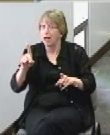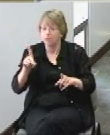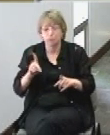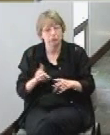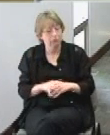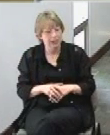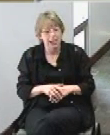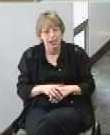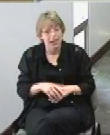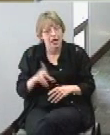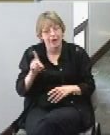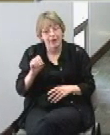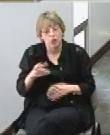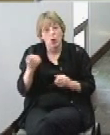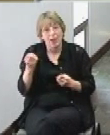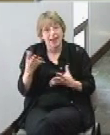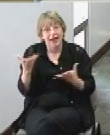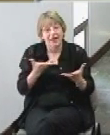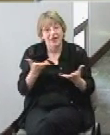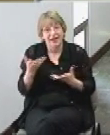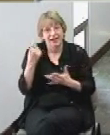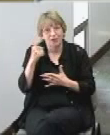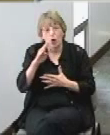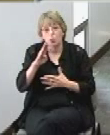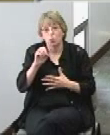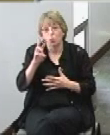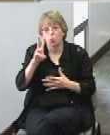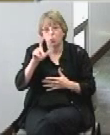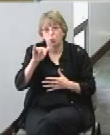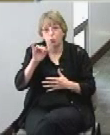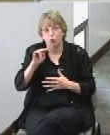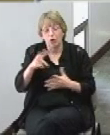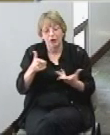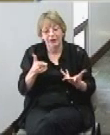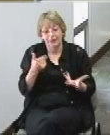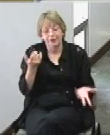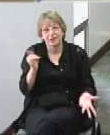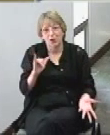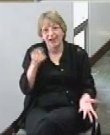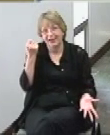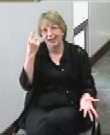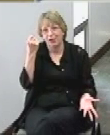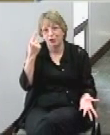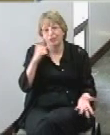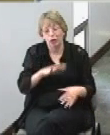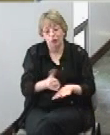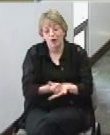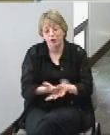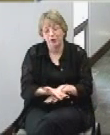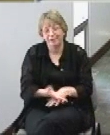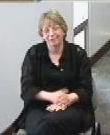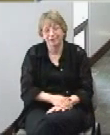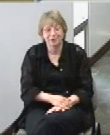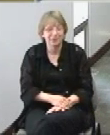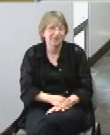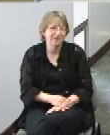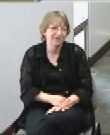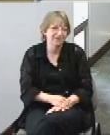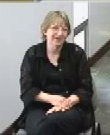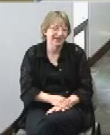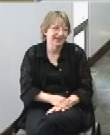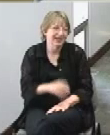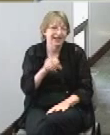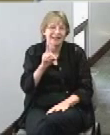thing for a lot of things for the bowling industry and so it's just an understood arrangement the